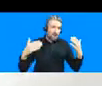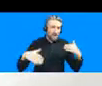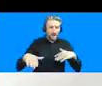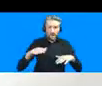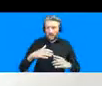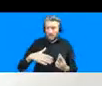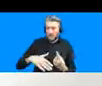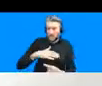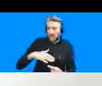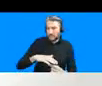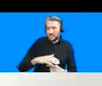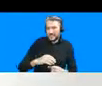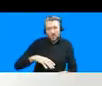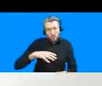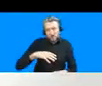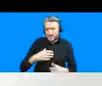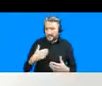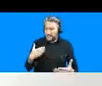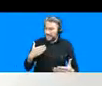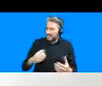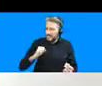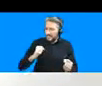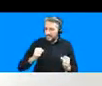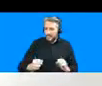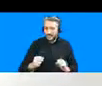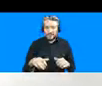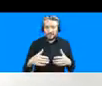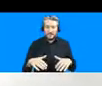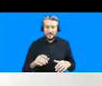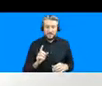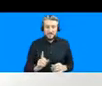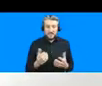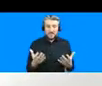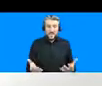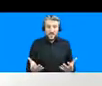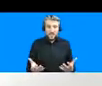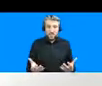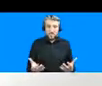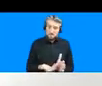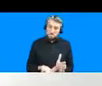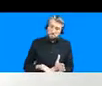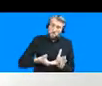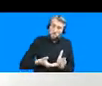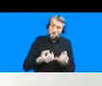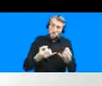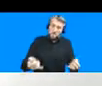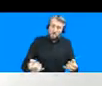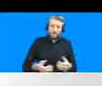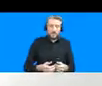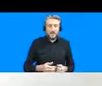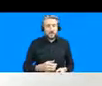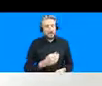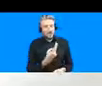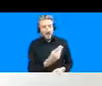lives were already underway um you know so so annie's and noshin scholarly work and i really